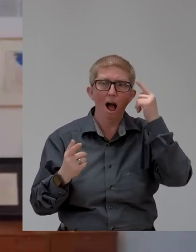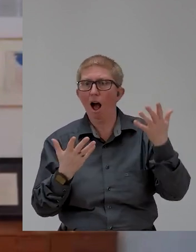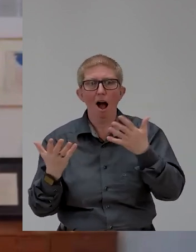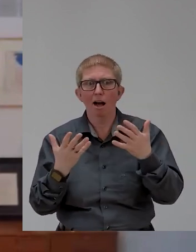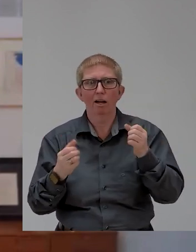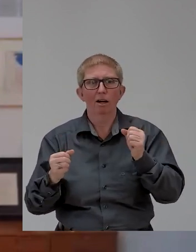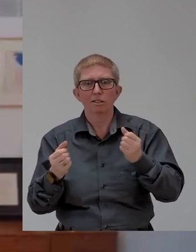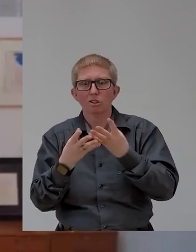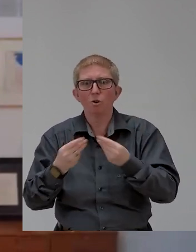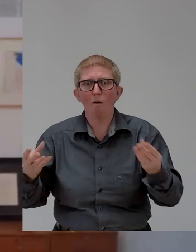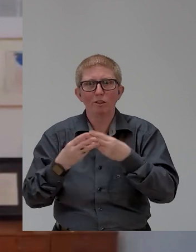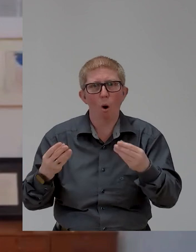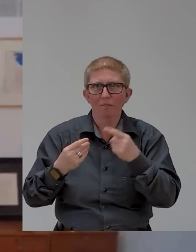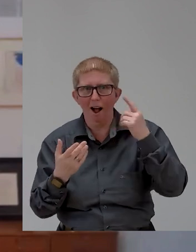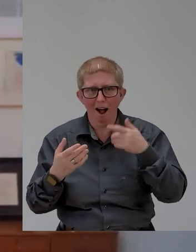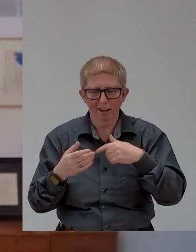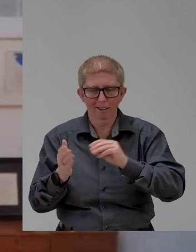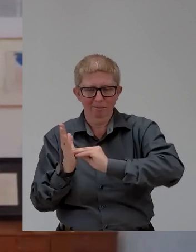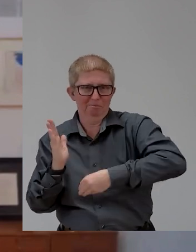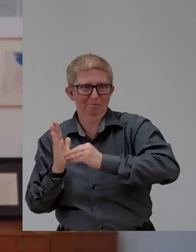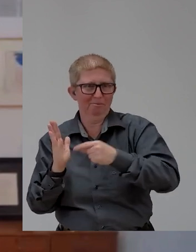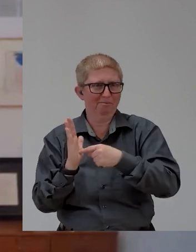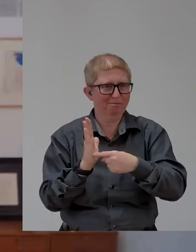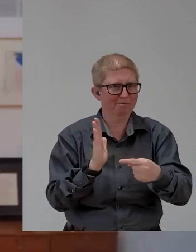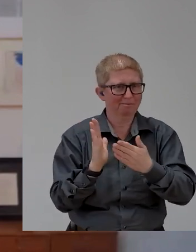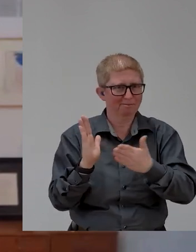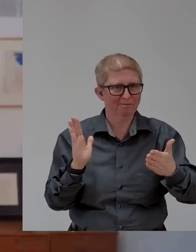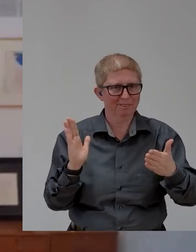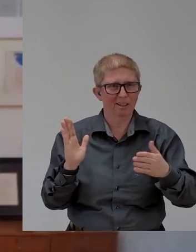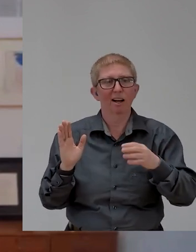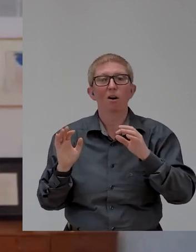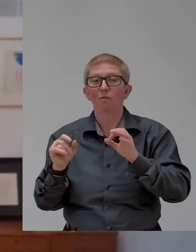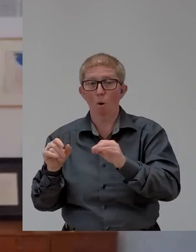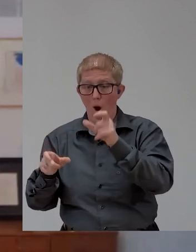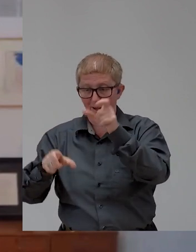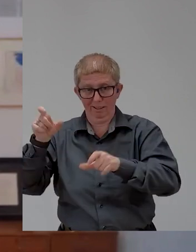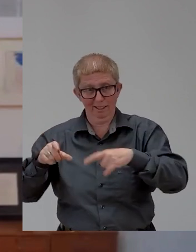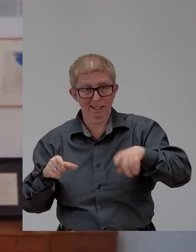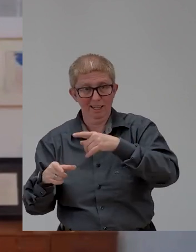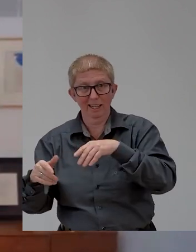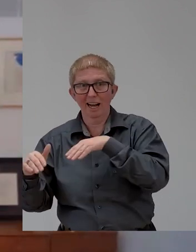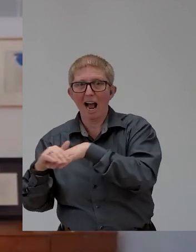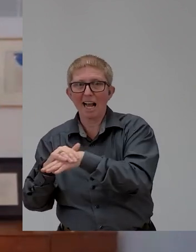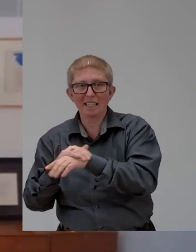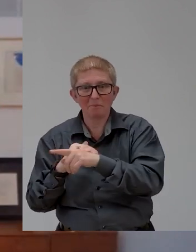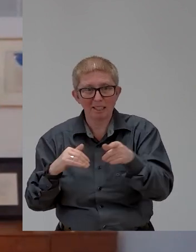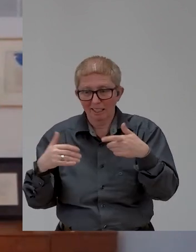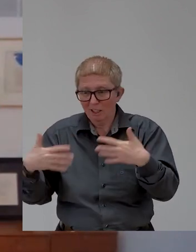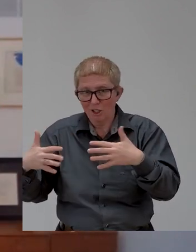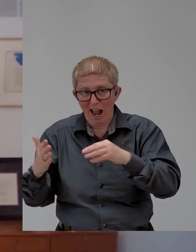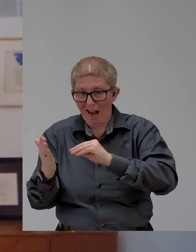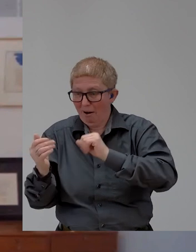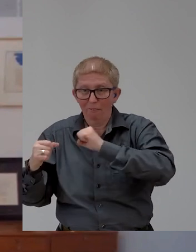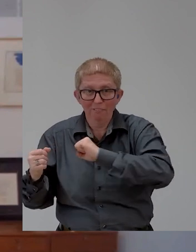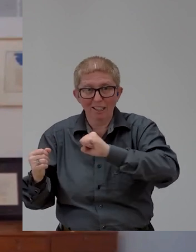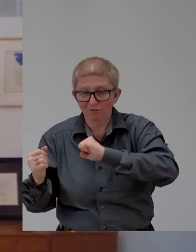they called it kind of fast-track procurement authority to bypass all the accessibility requirements. One of the people that I interviewed